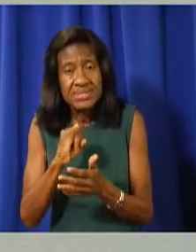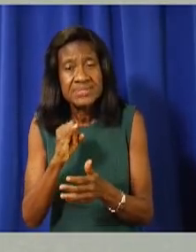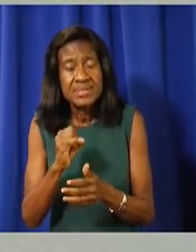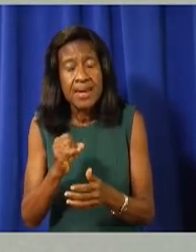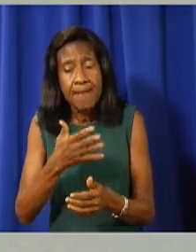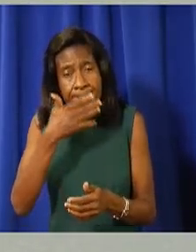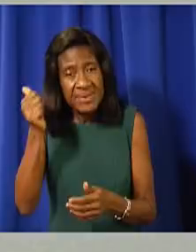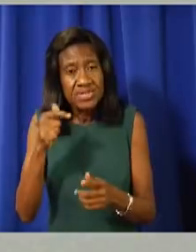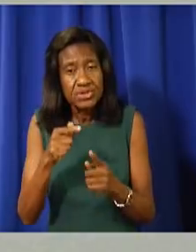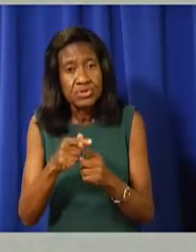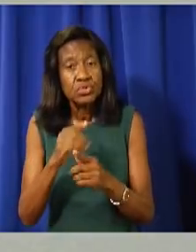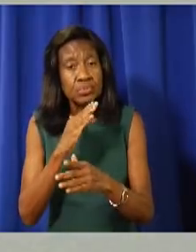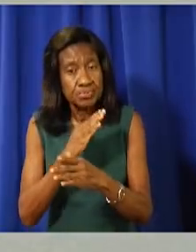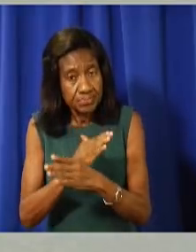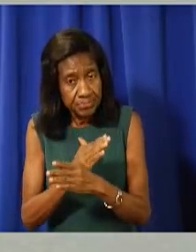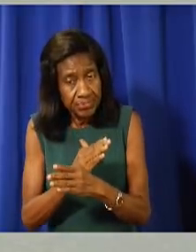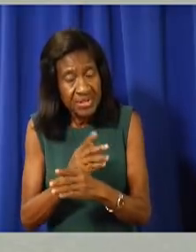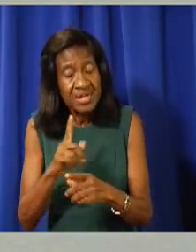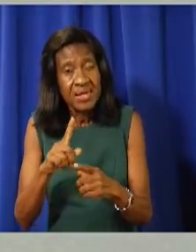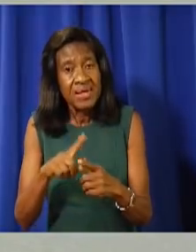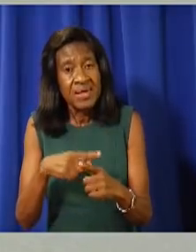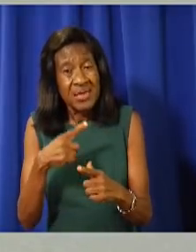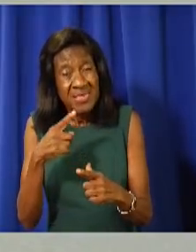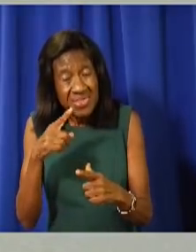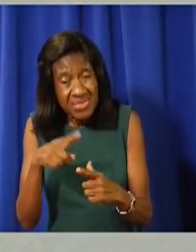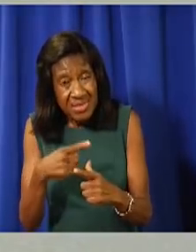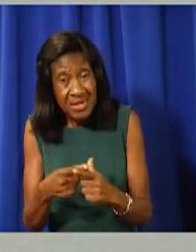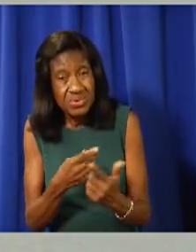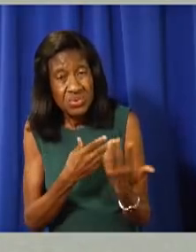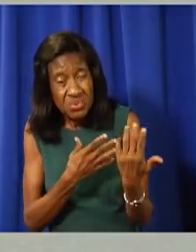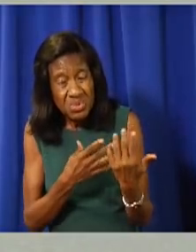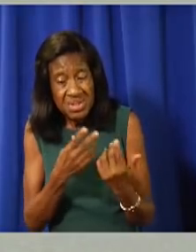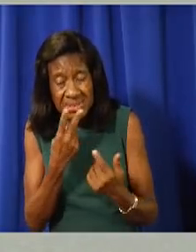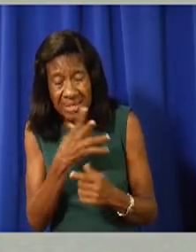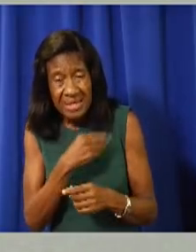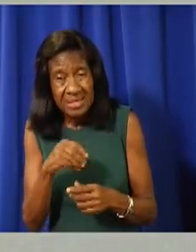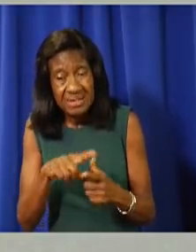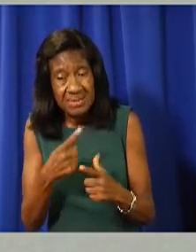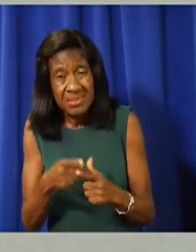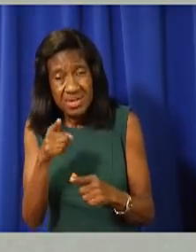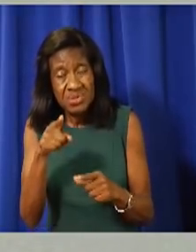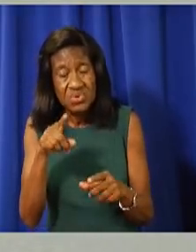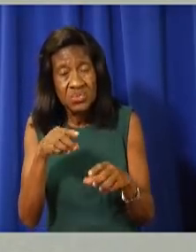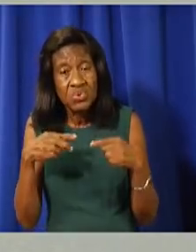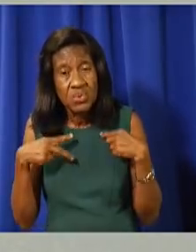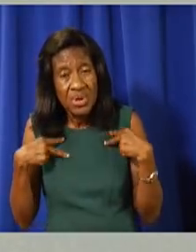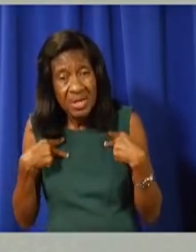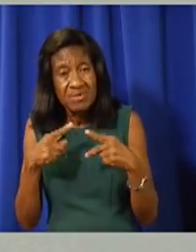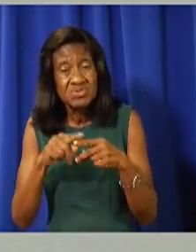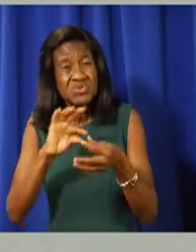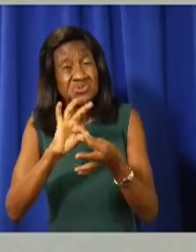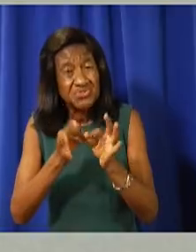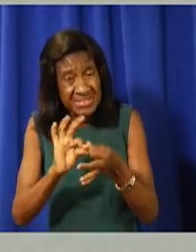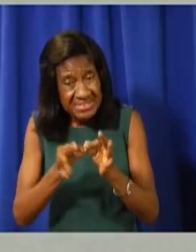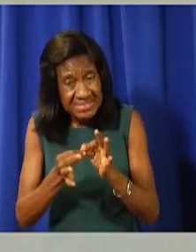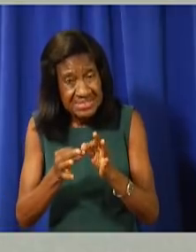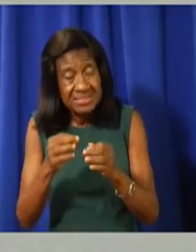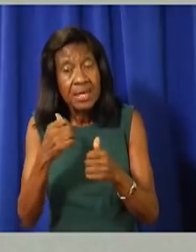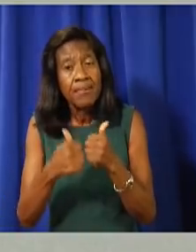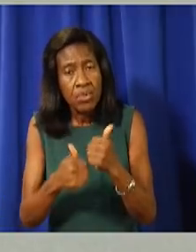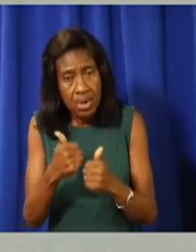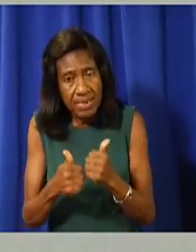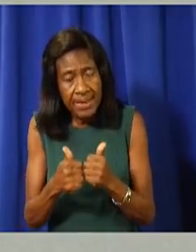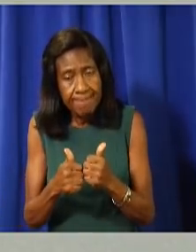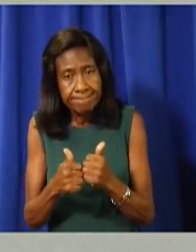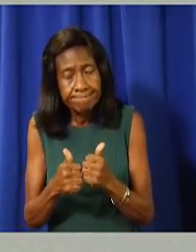That is why we have always envisioned a gradual reopening. Let me be clear, moving to